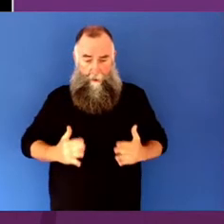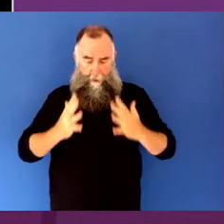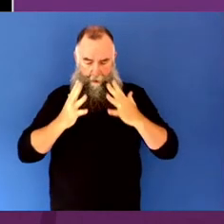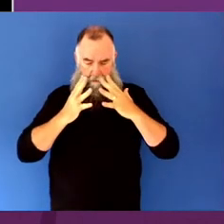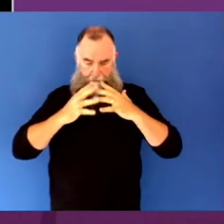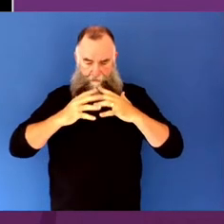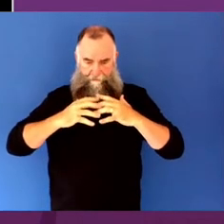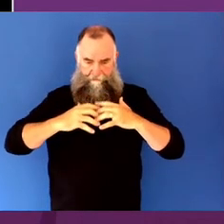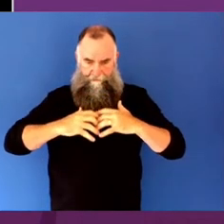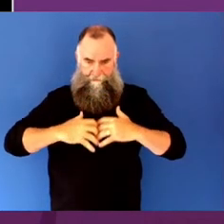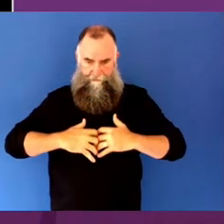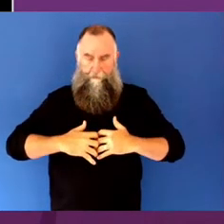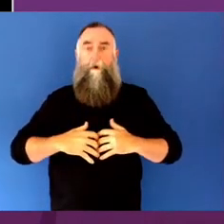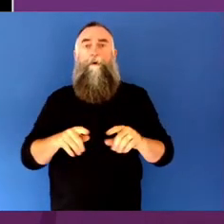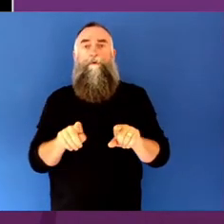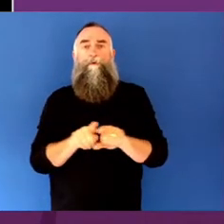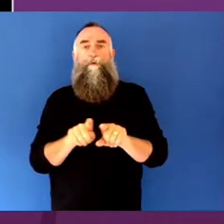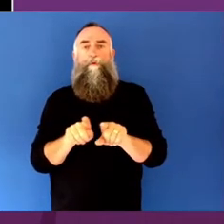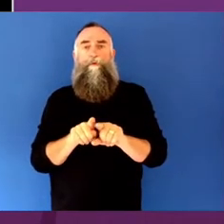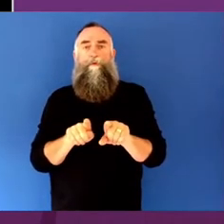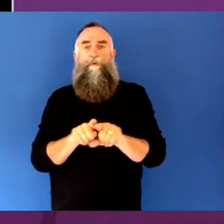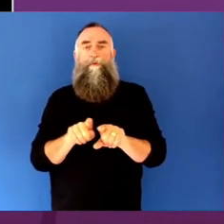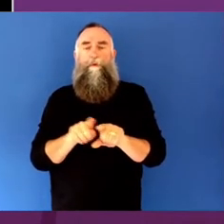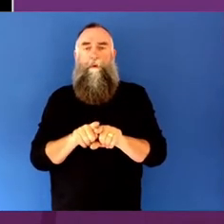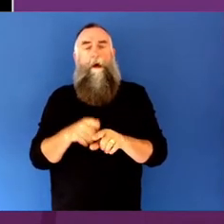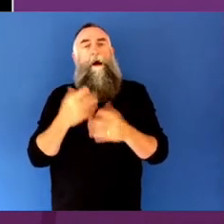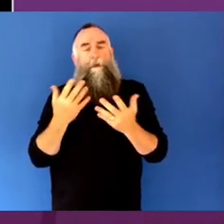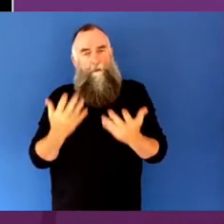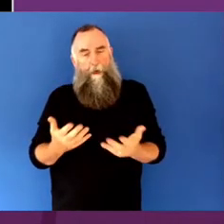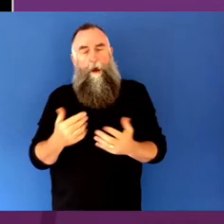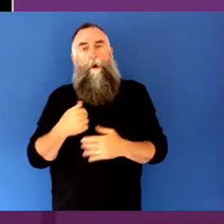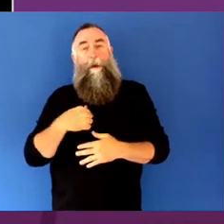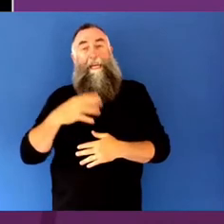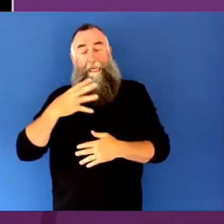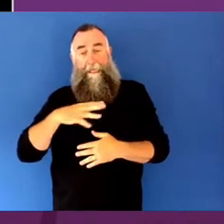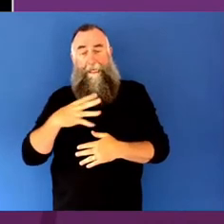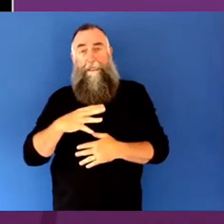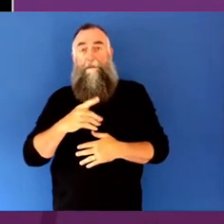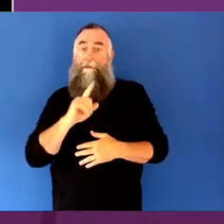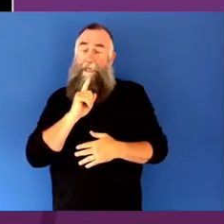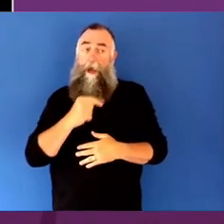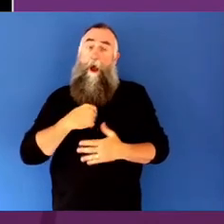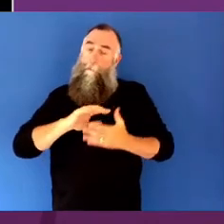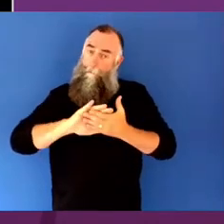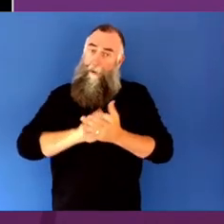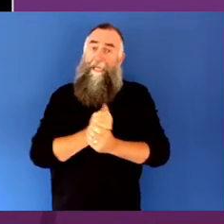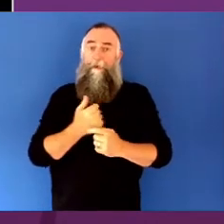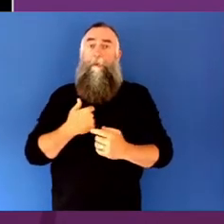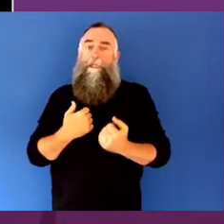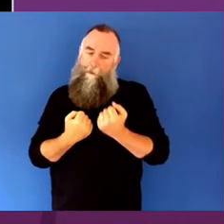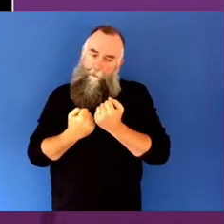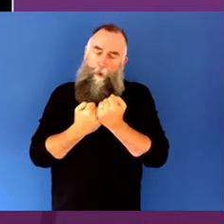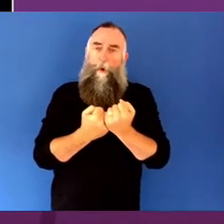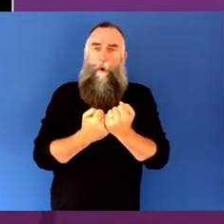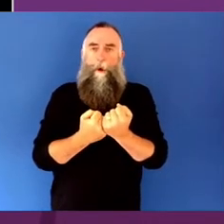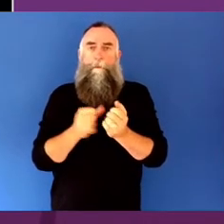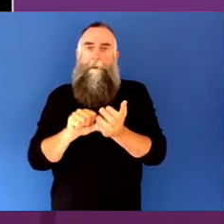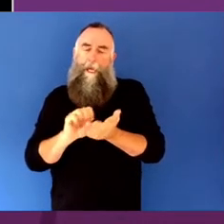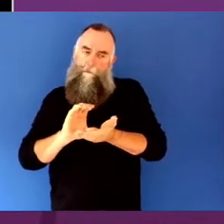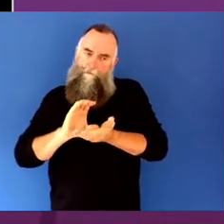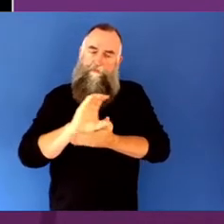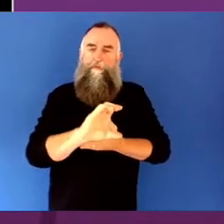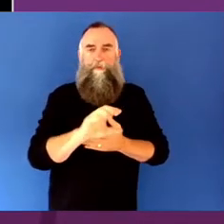host of reasons, I'm very pleased at the scale of support we've been able to provide through Support Act. So the